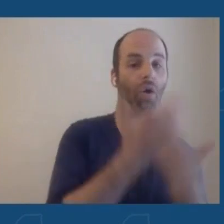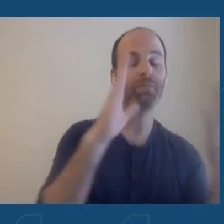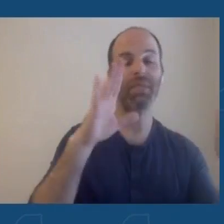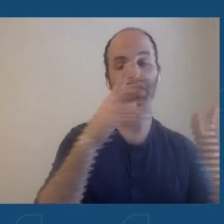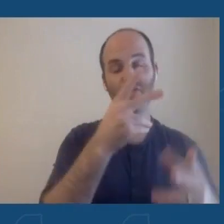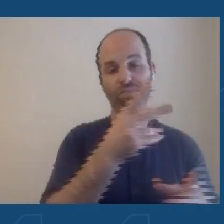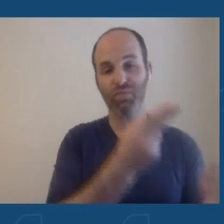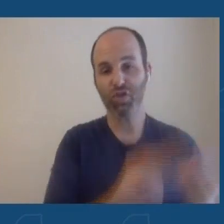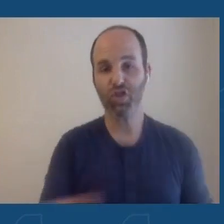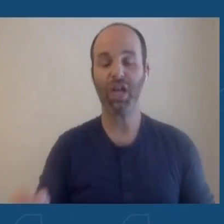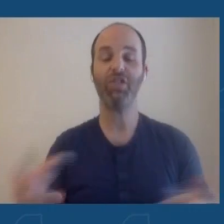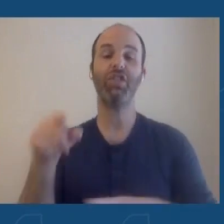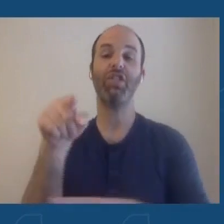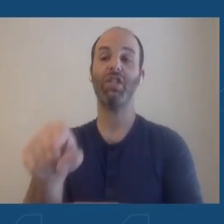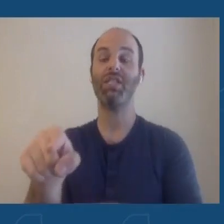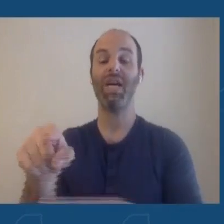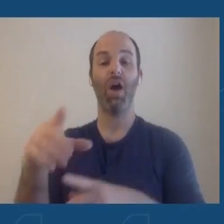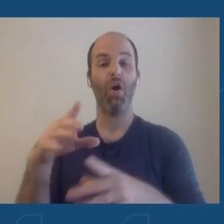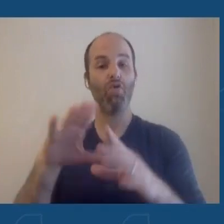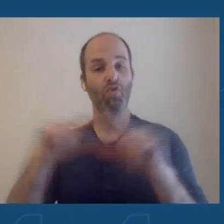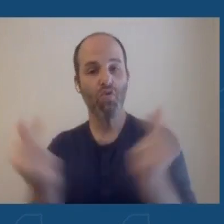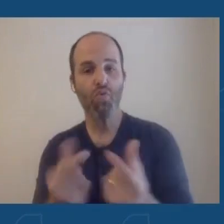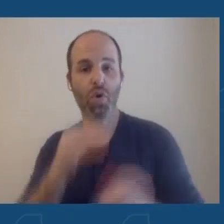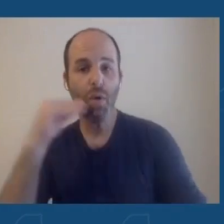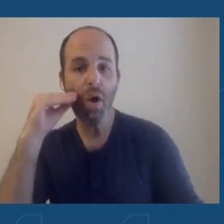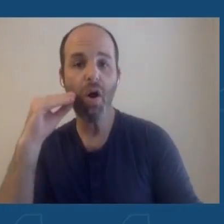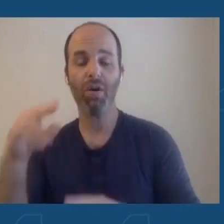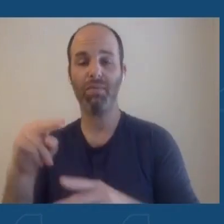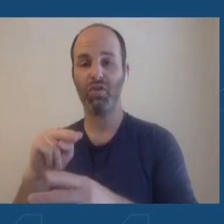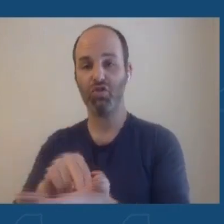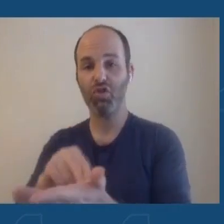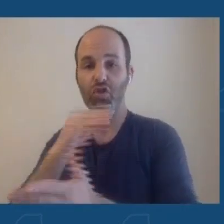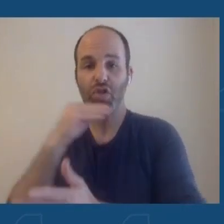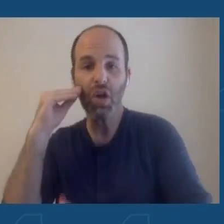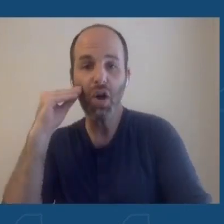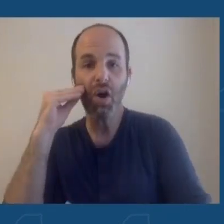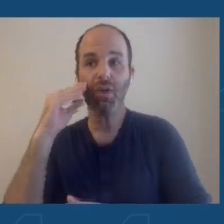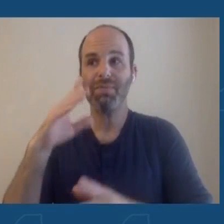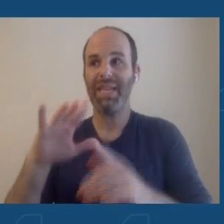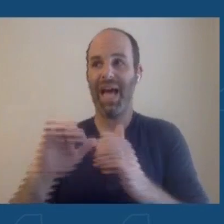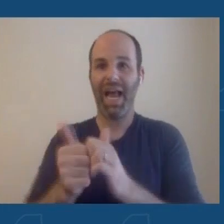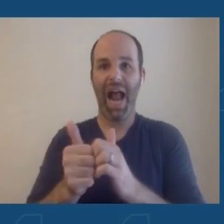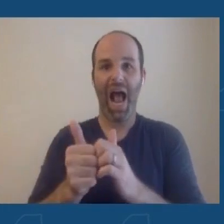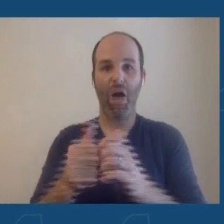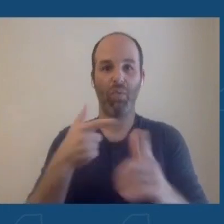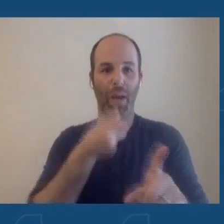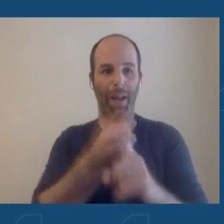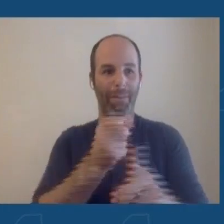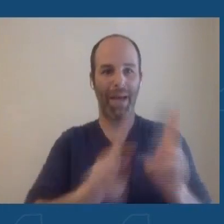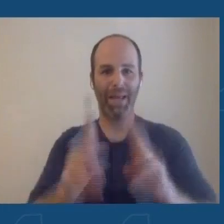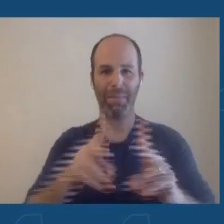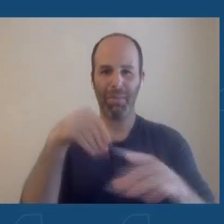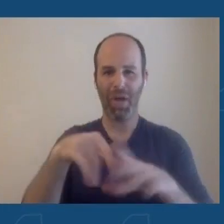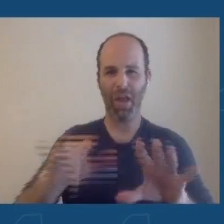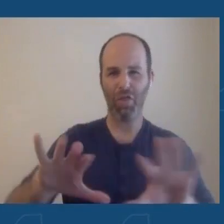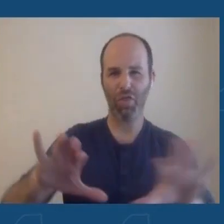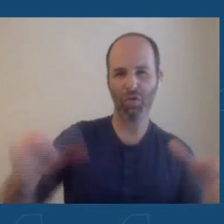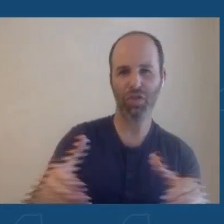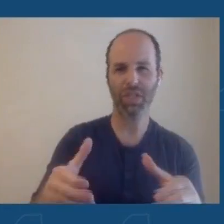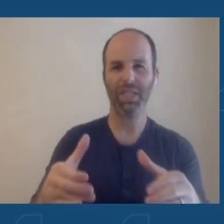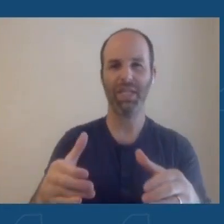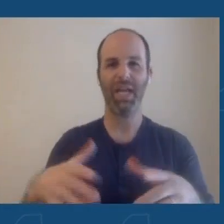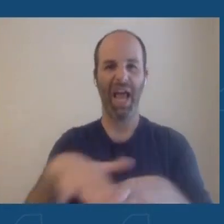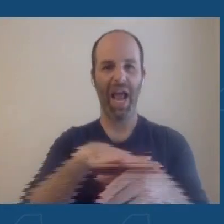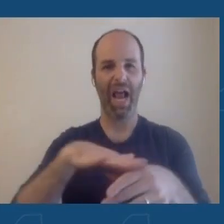and how efficient the infection controls were in those settings. That's very important to us, as well as the impact on